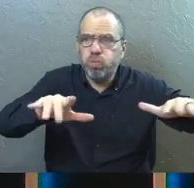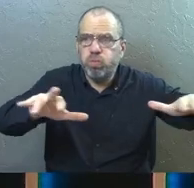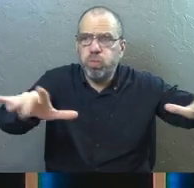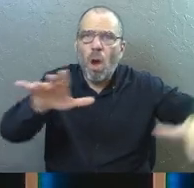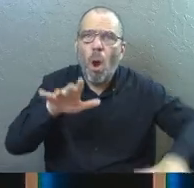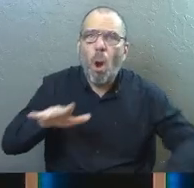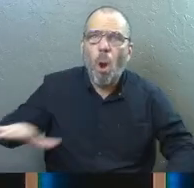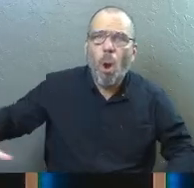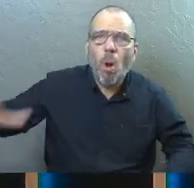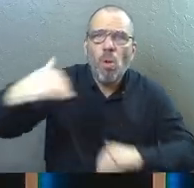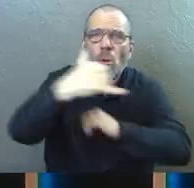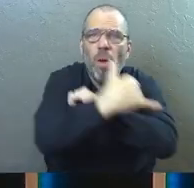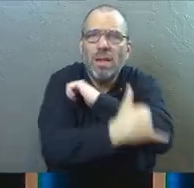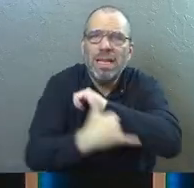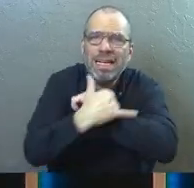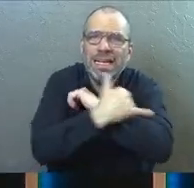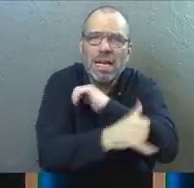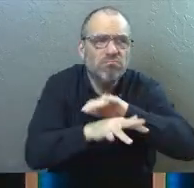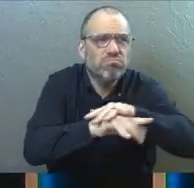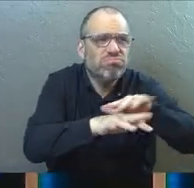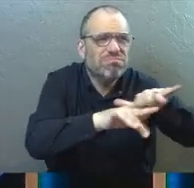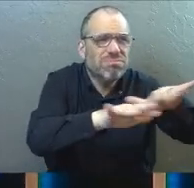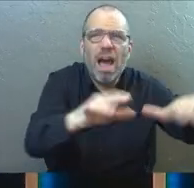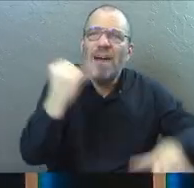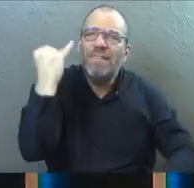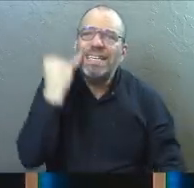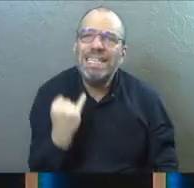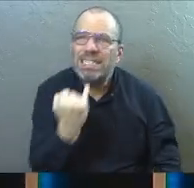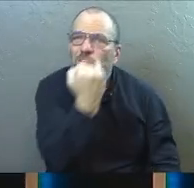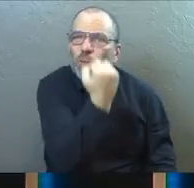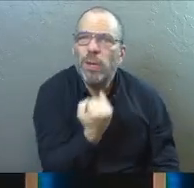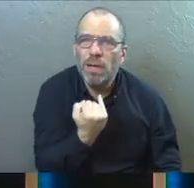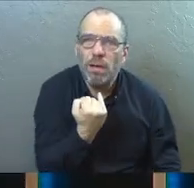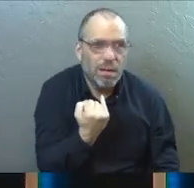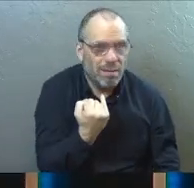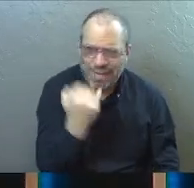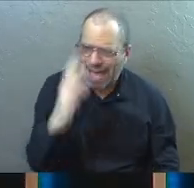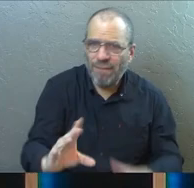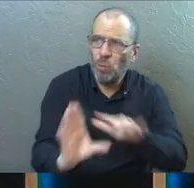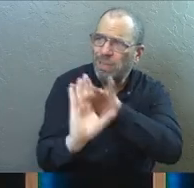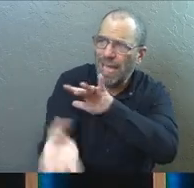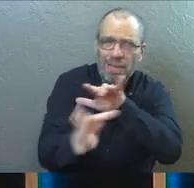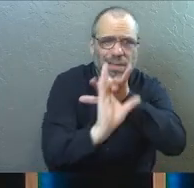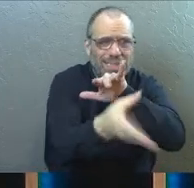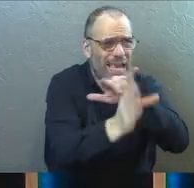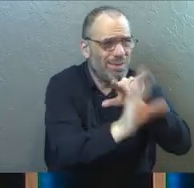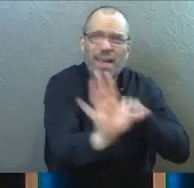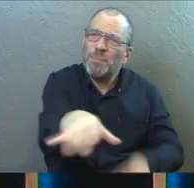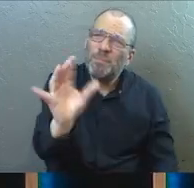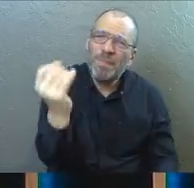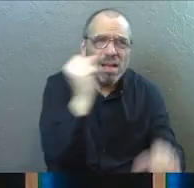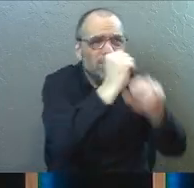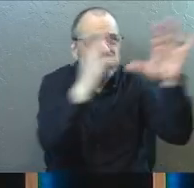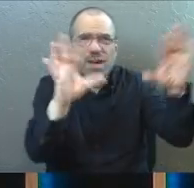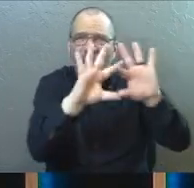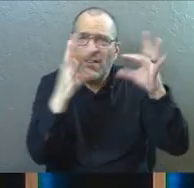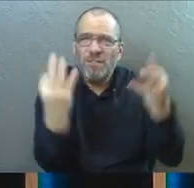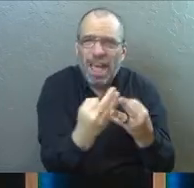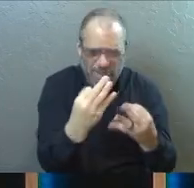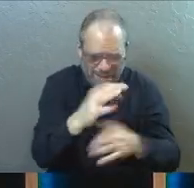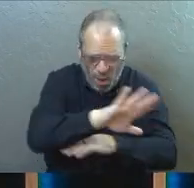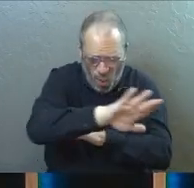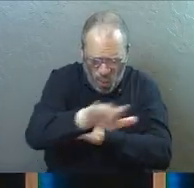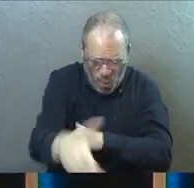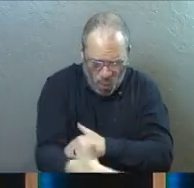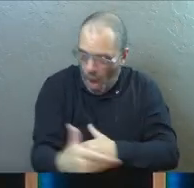countryside and into the rest of the country of Israel. They have to escape. So you got to imagine families in the middle